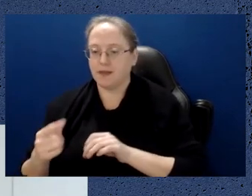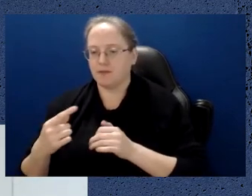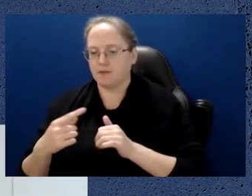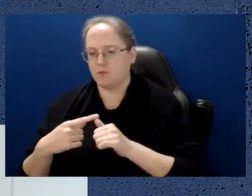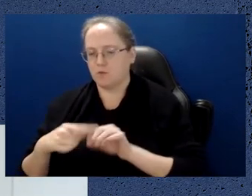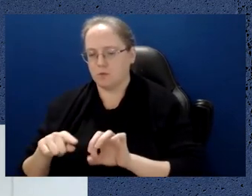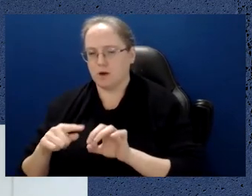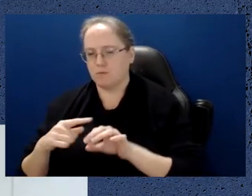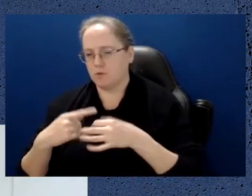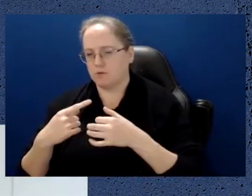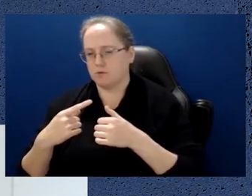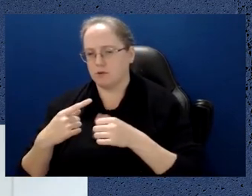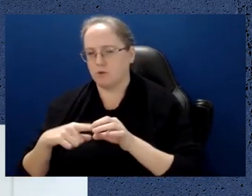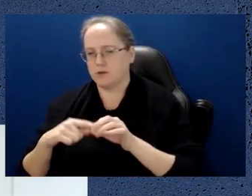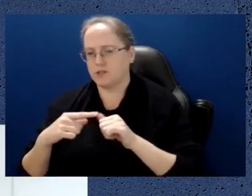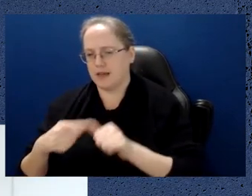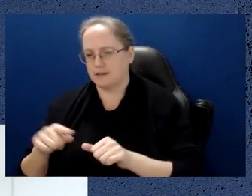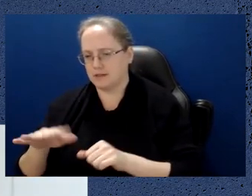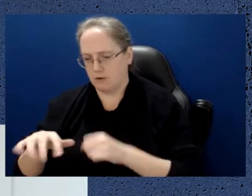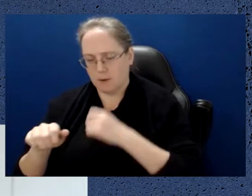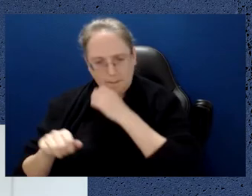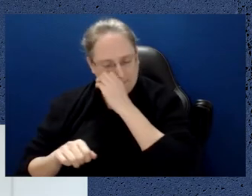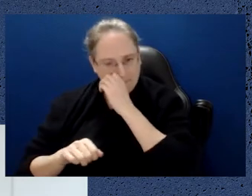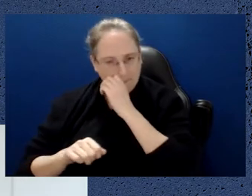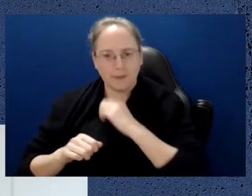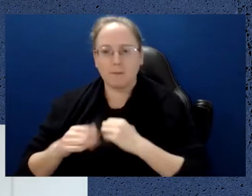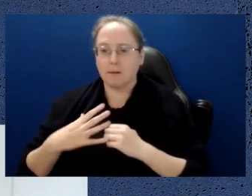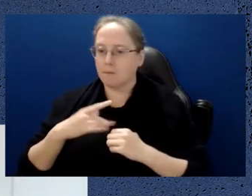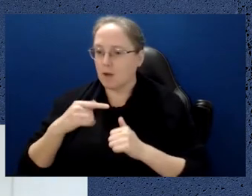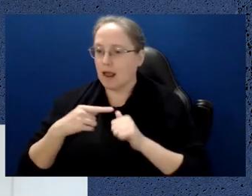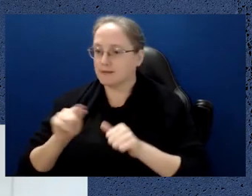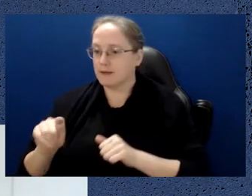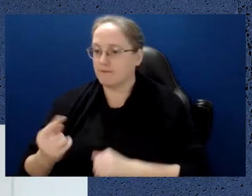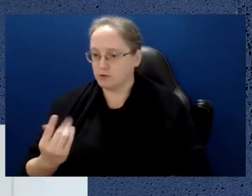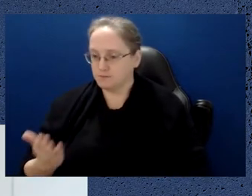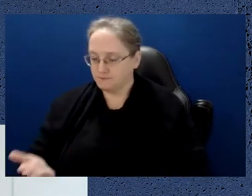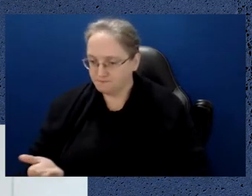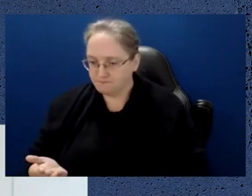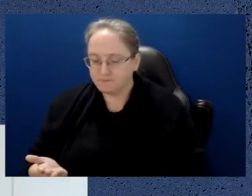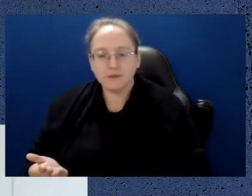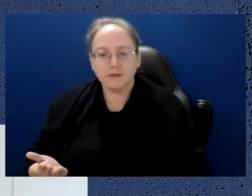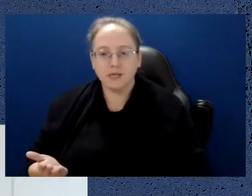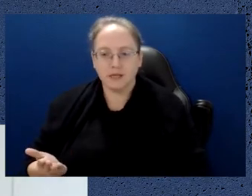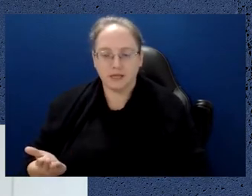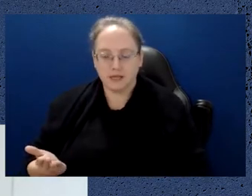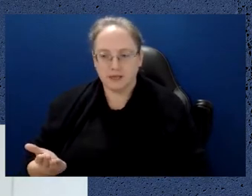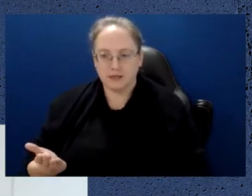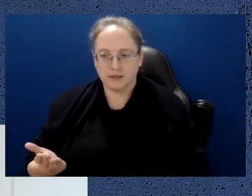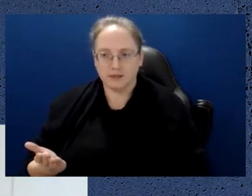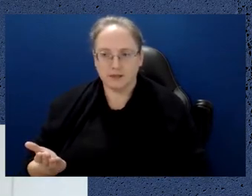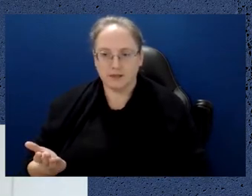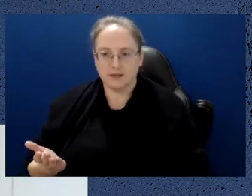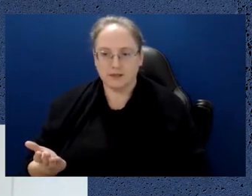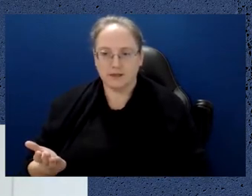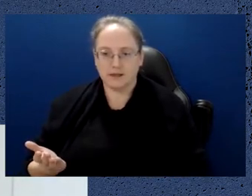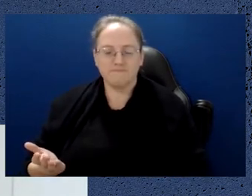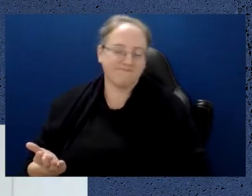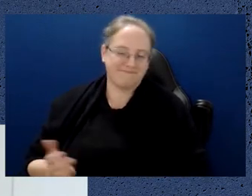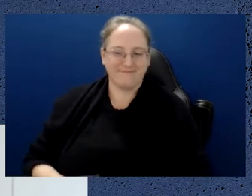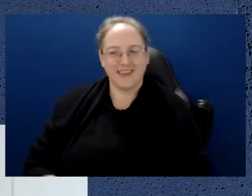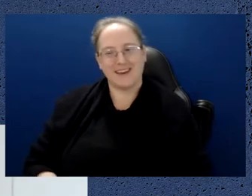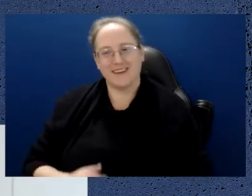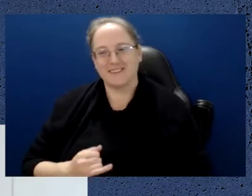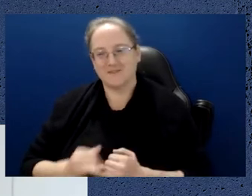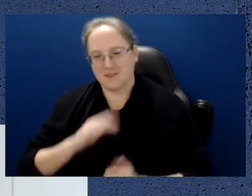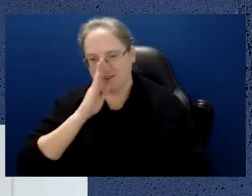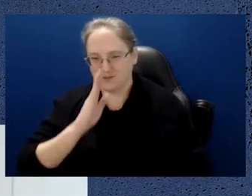at the moment. So I encourage any others to come in. But let's just go to that first question that's there. And I guess it's a very practical question.